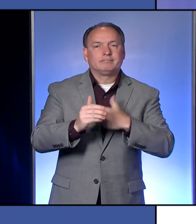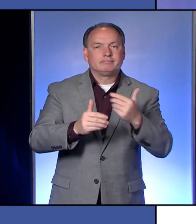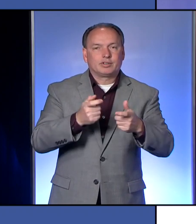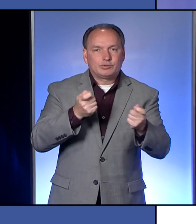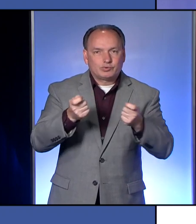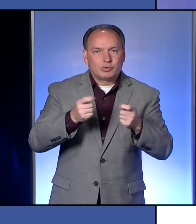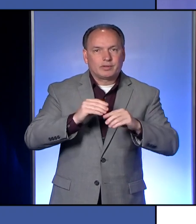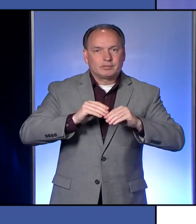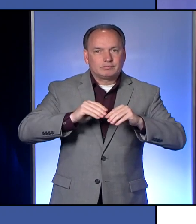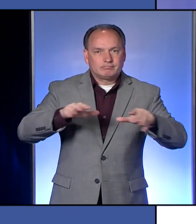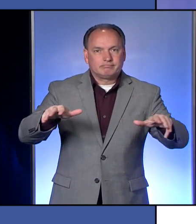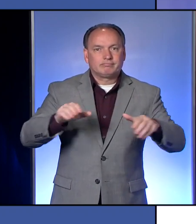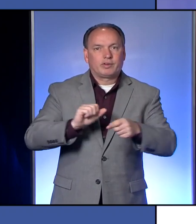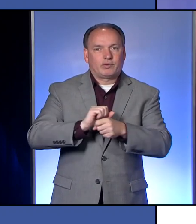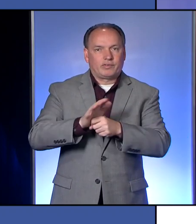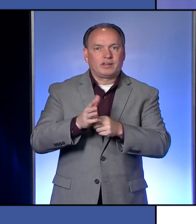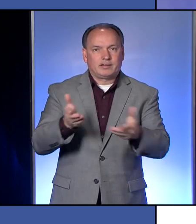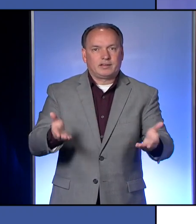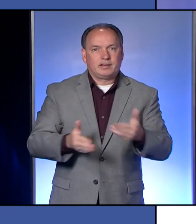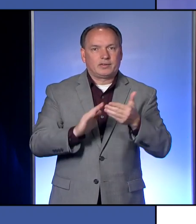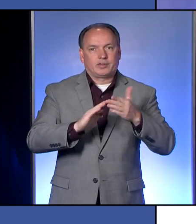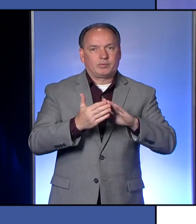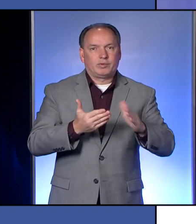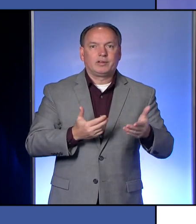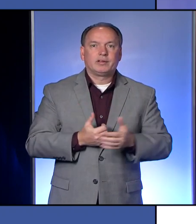control COVID-19 in our community.